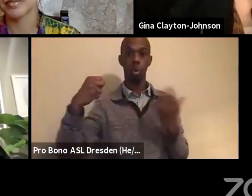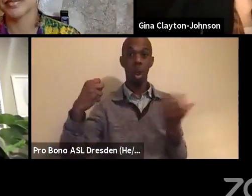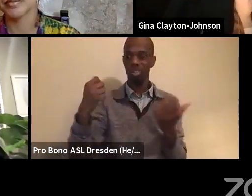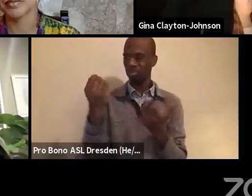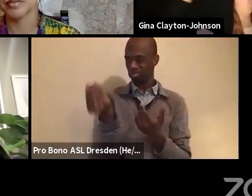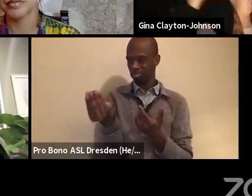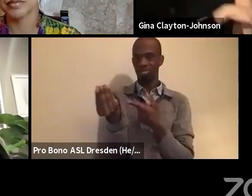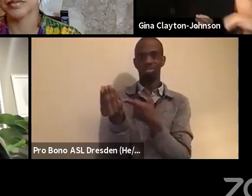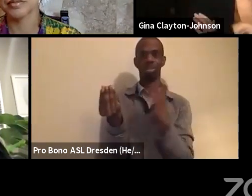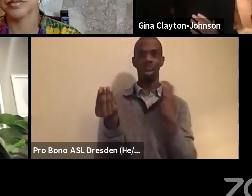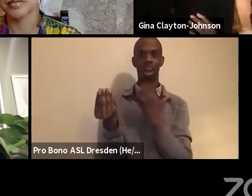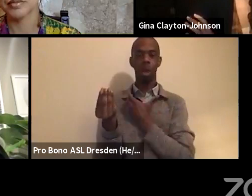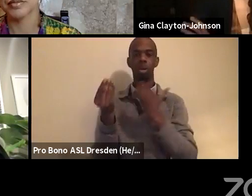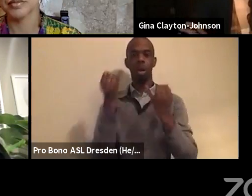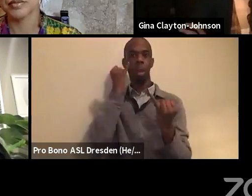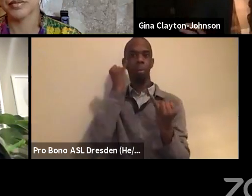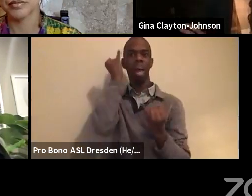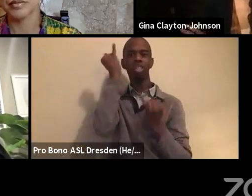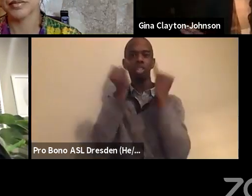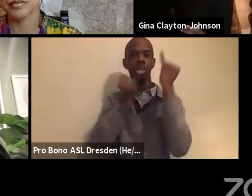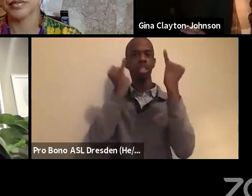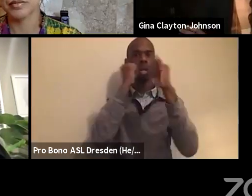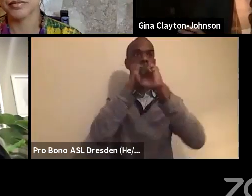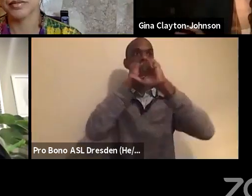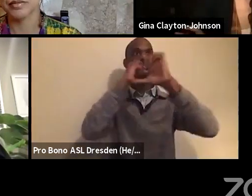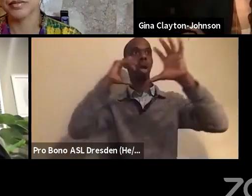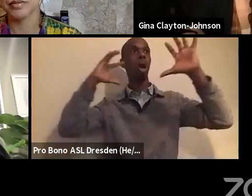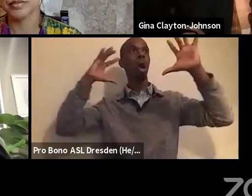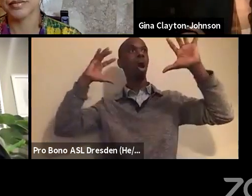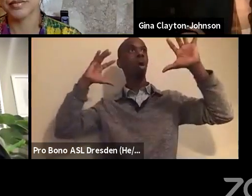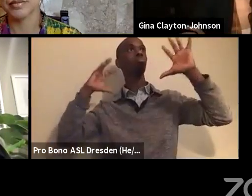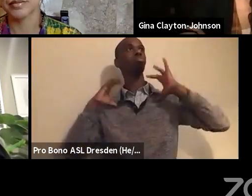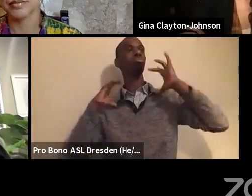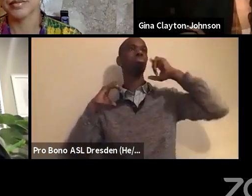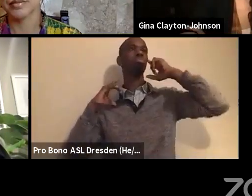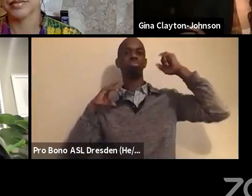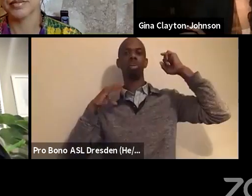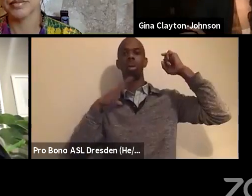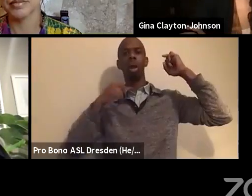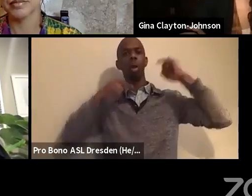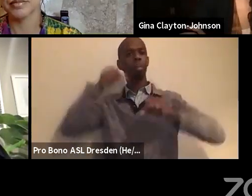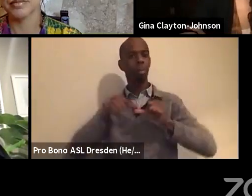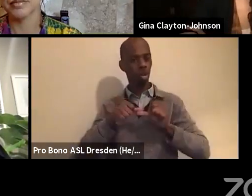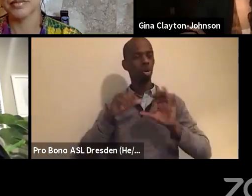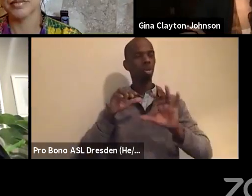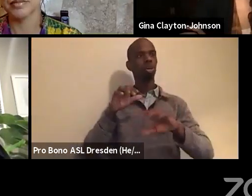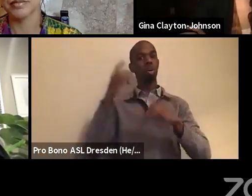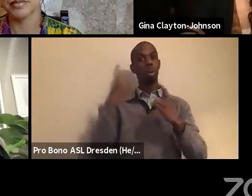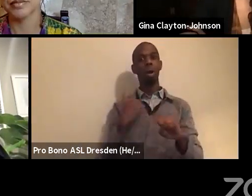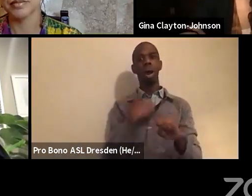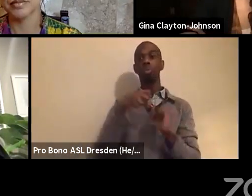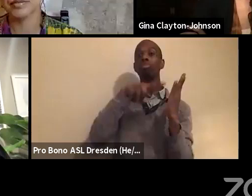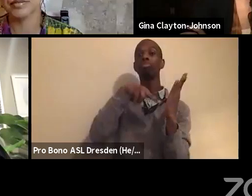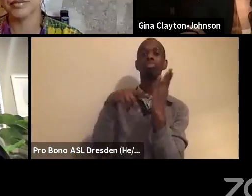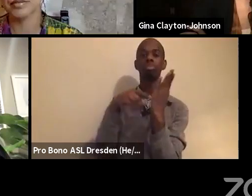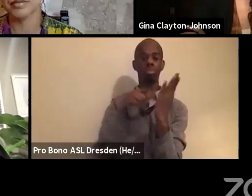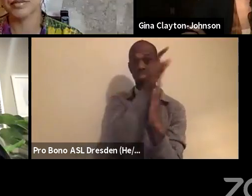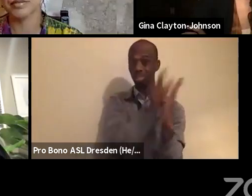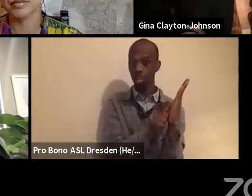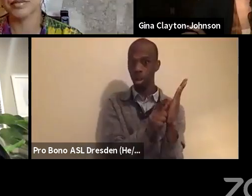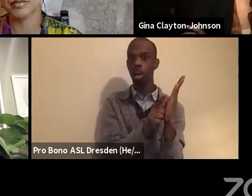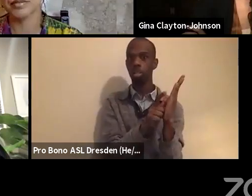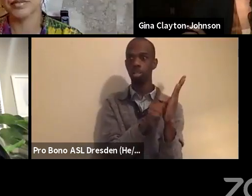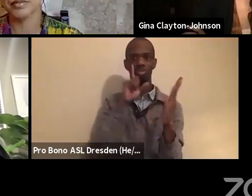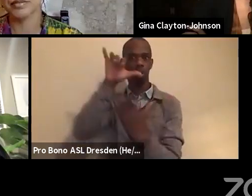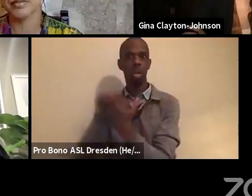I remember reading it for the first time and feeling moved to tears by the legislation because it reads